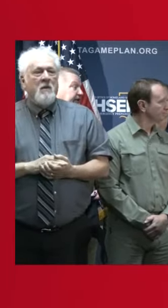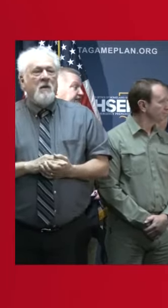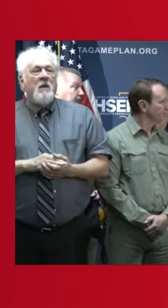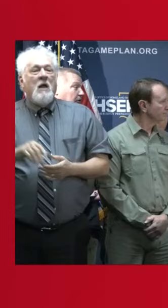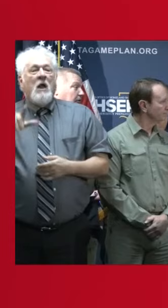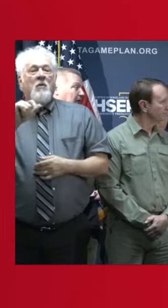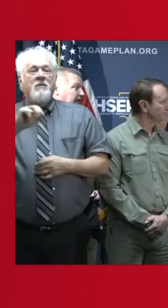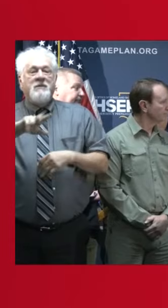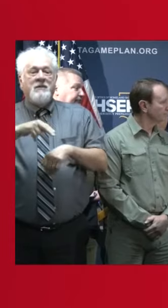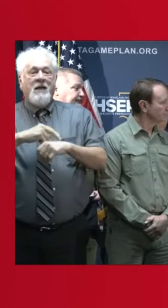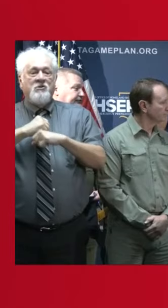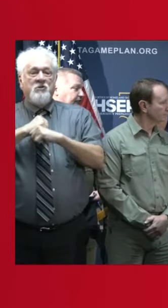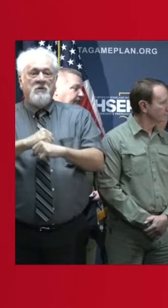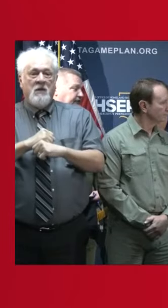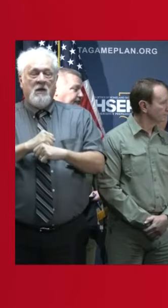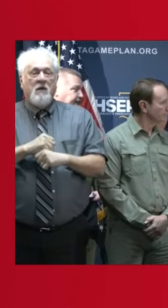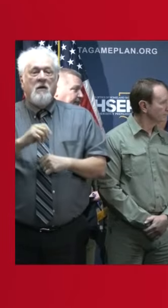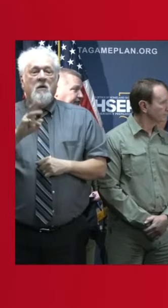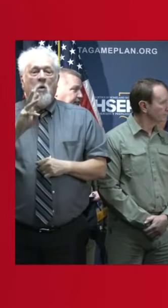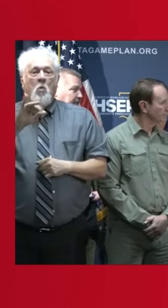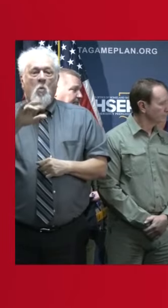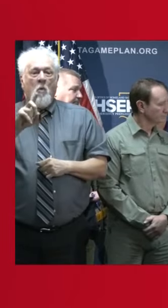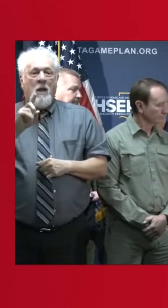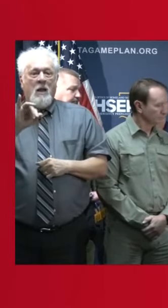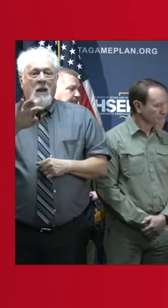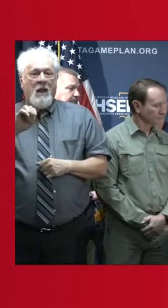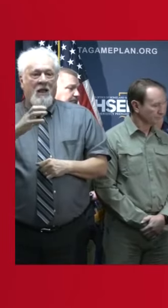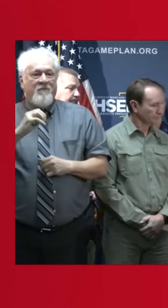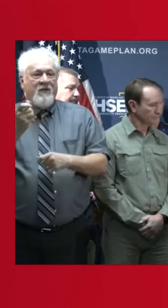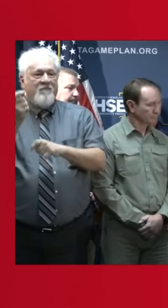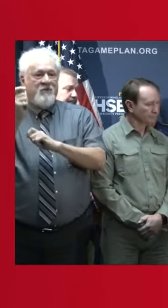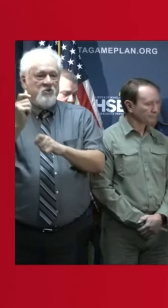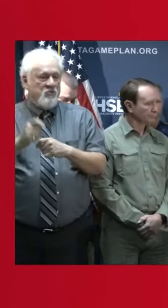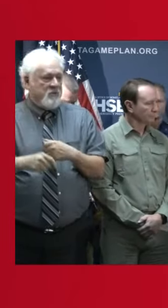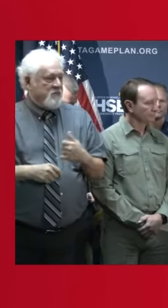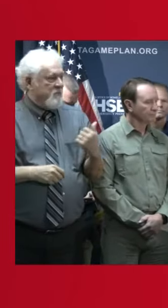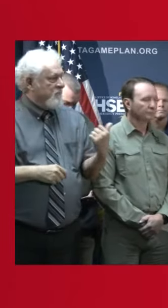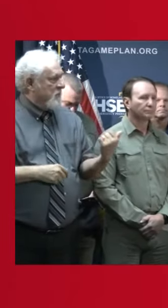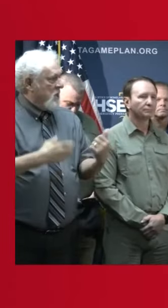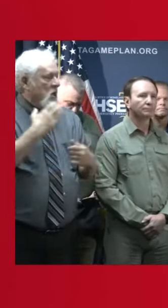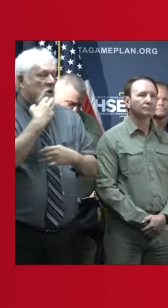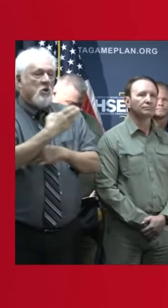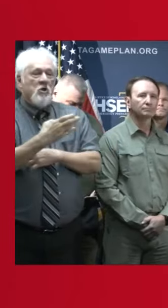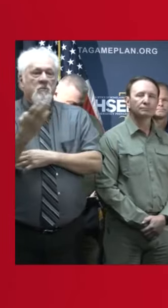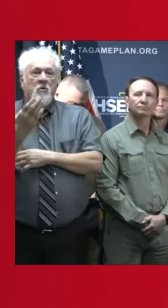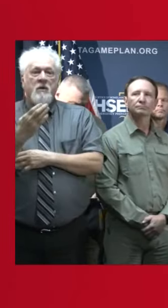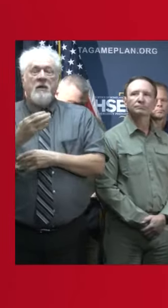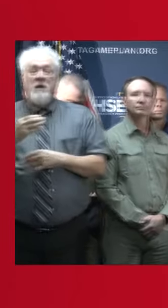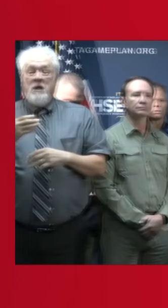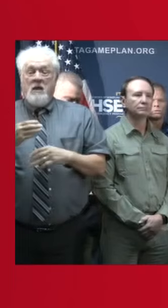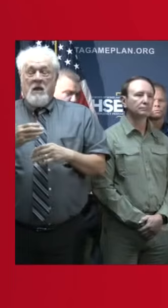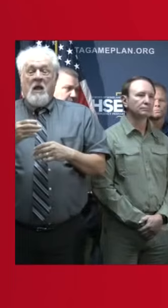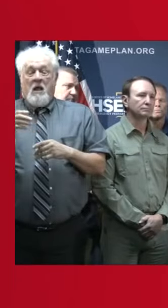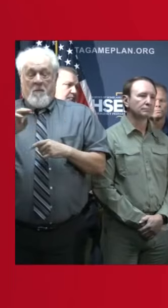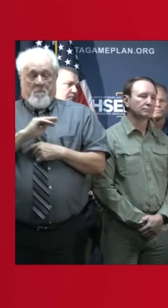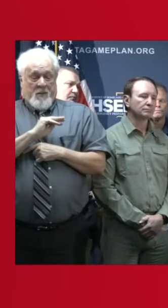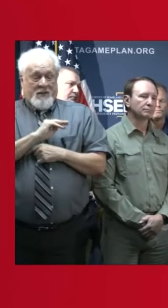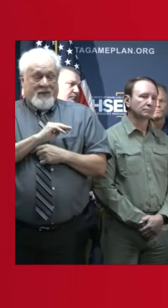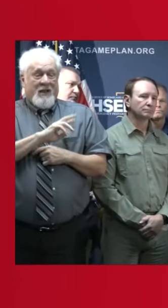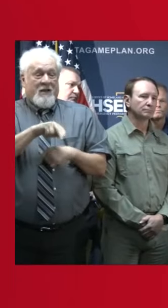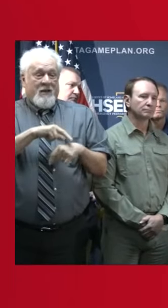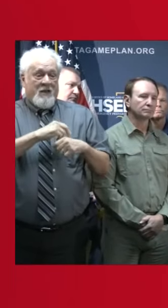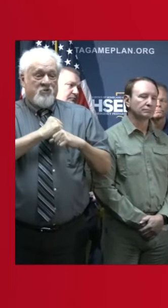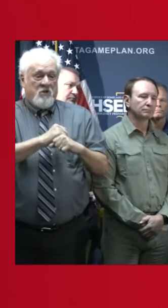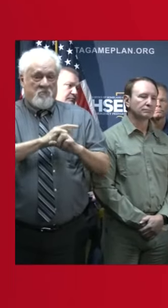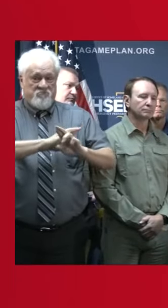Louisiana National Guard, Wildlife and Fisheries Owner, Search and Rescue Program. Very good morning. Since Monday, the Louisiana National Guard has